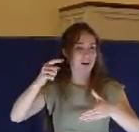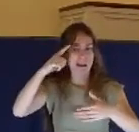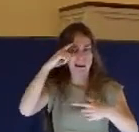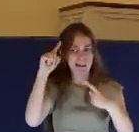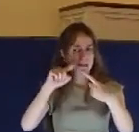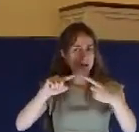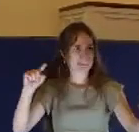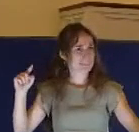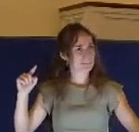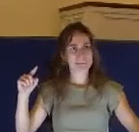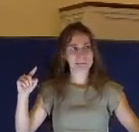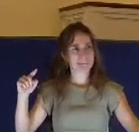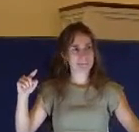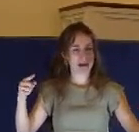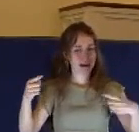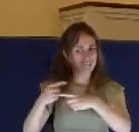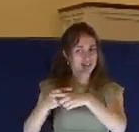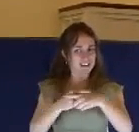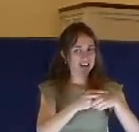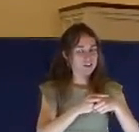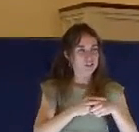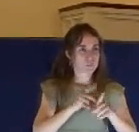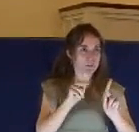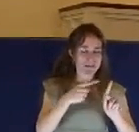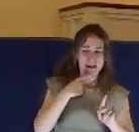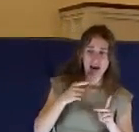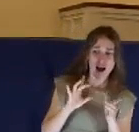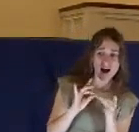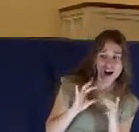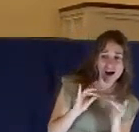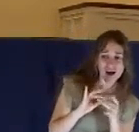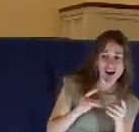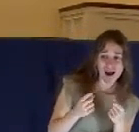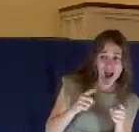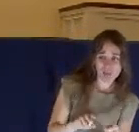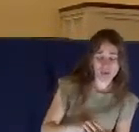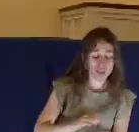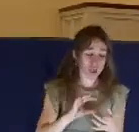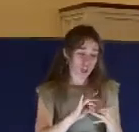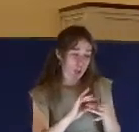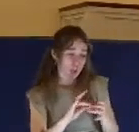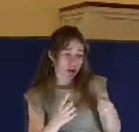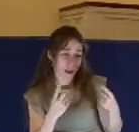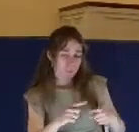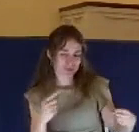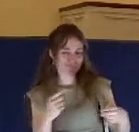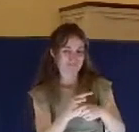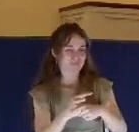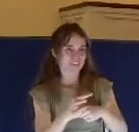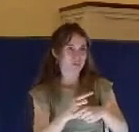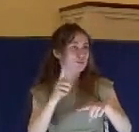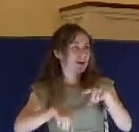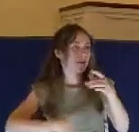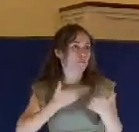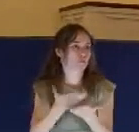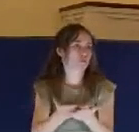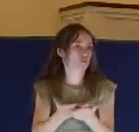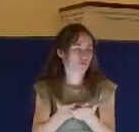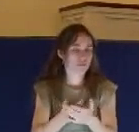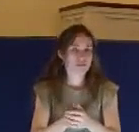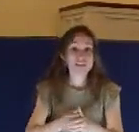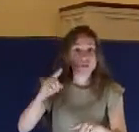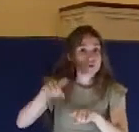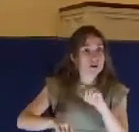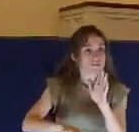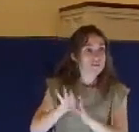bear false witness against him, but their witnesses agreed not together. So they had a problem. They couldn't find